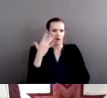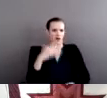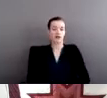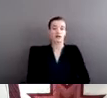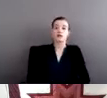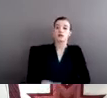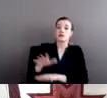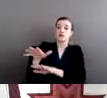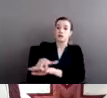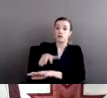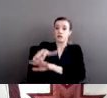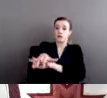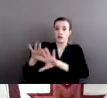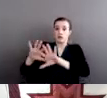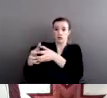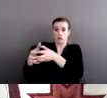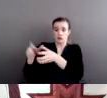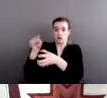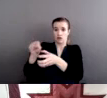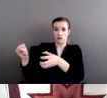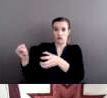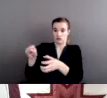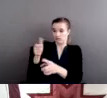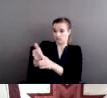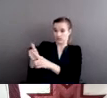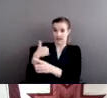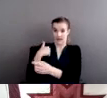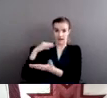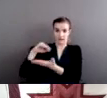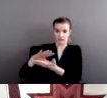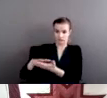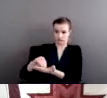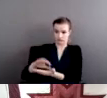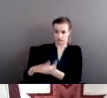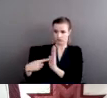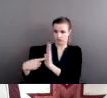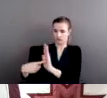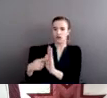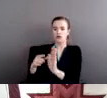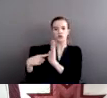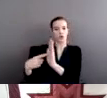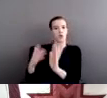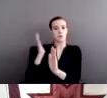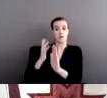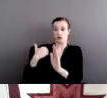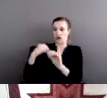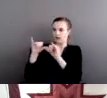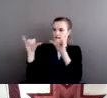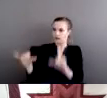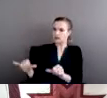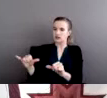documentation, right, we know, had systems that responded effectively and honored victims.